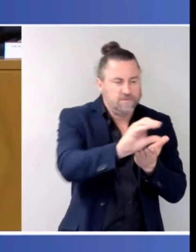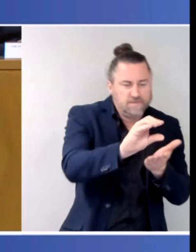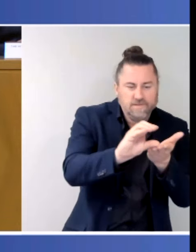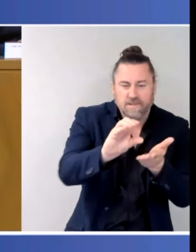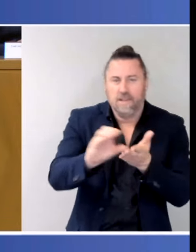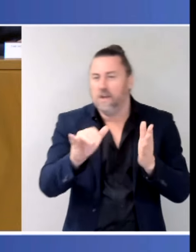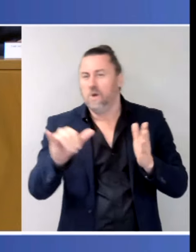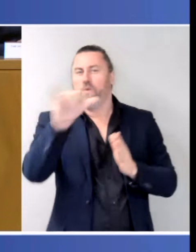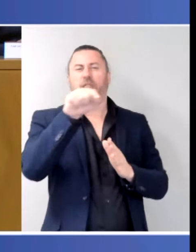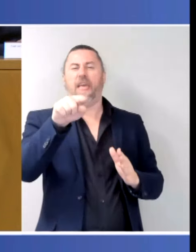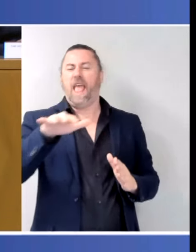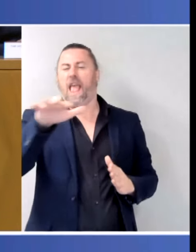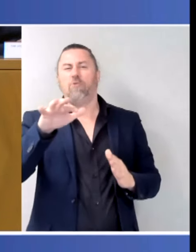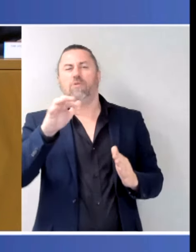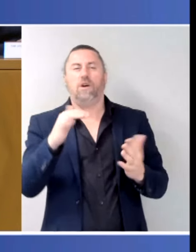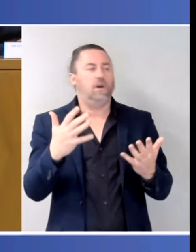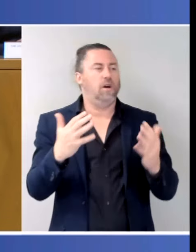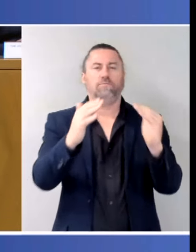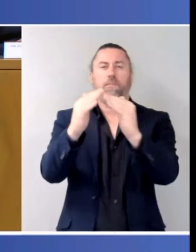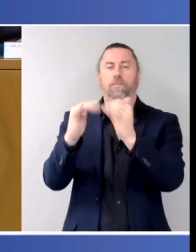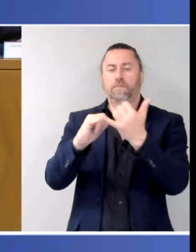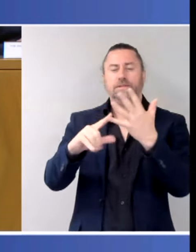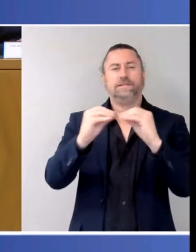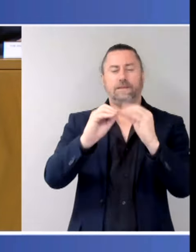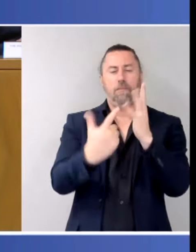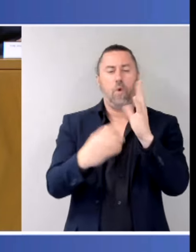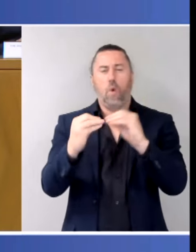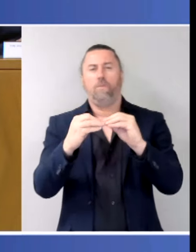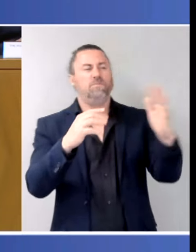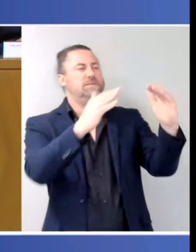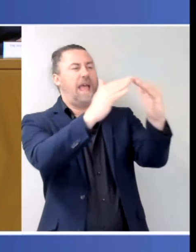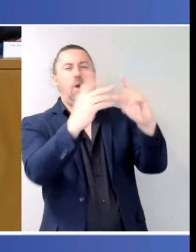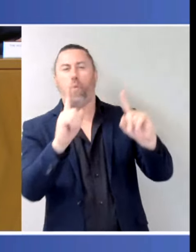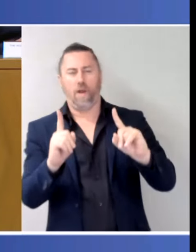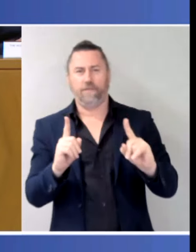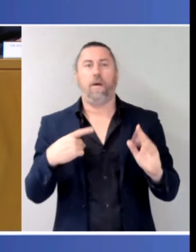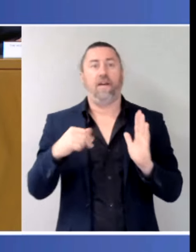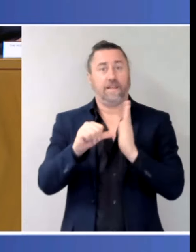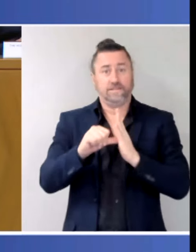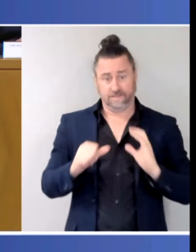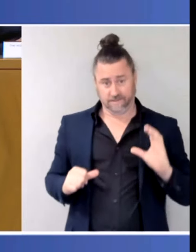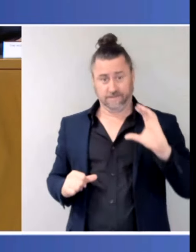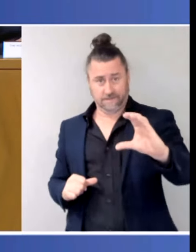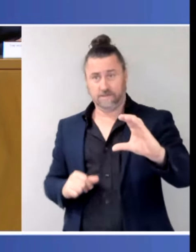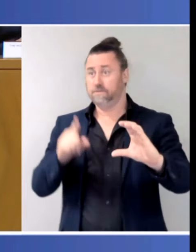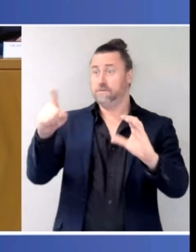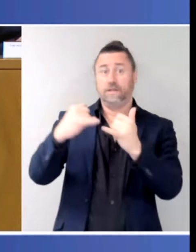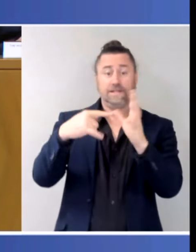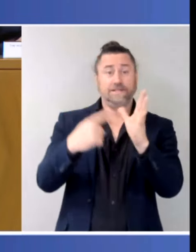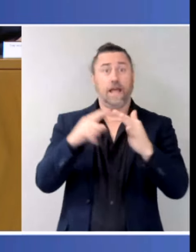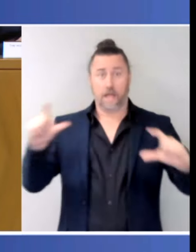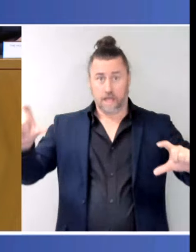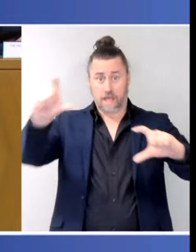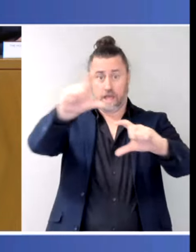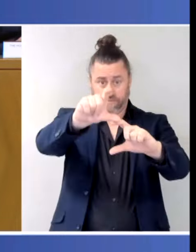But the additional funding will allow for states and territories to make sure that women's legal services